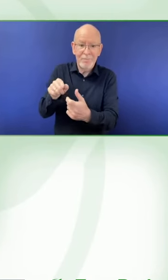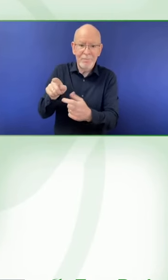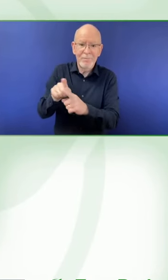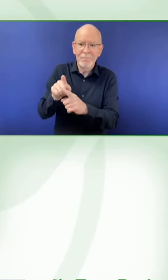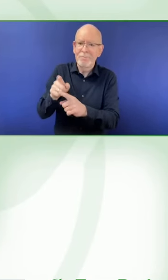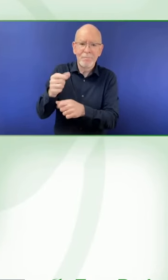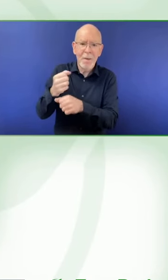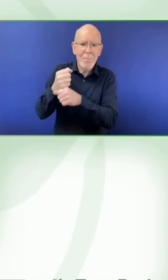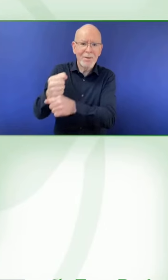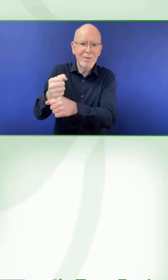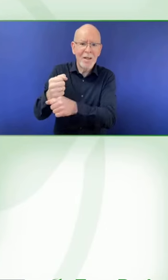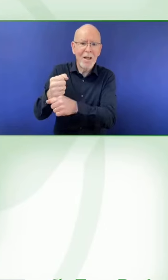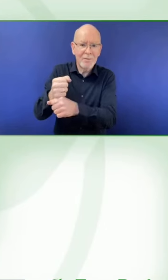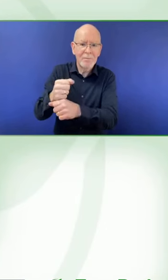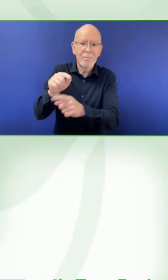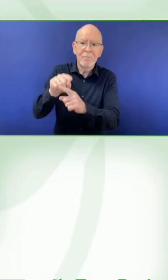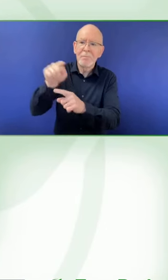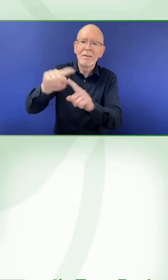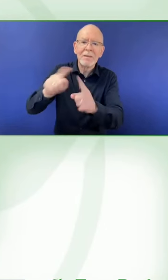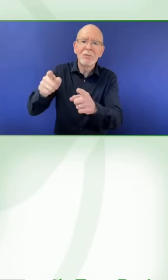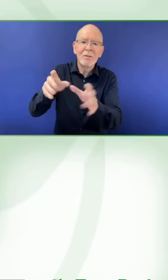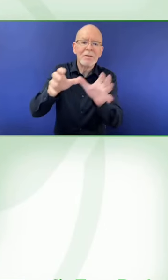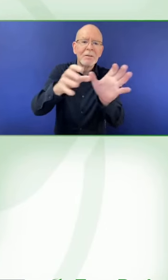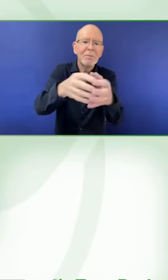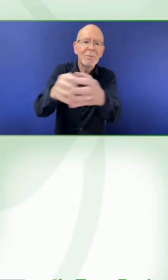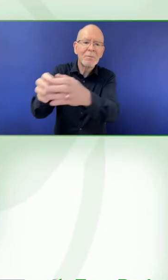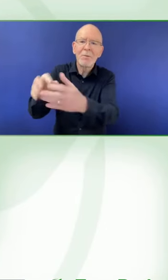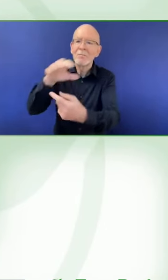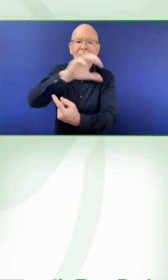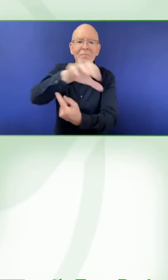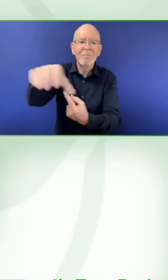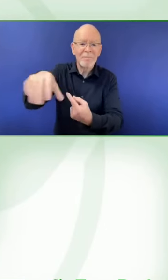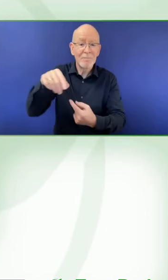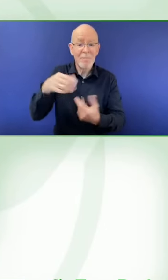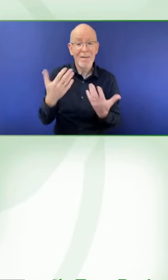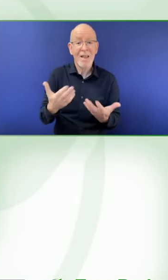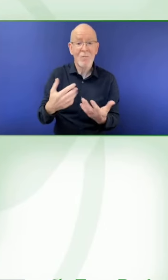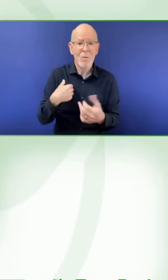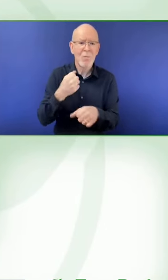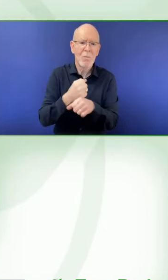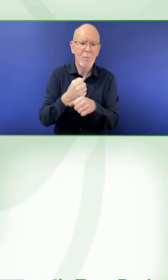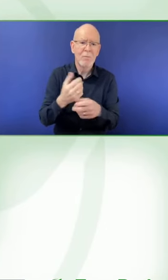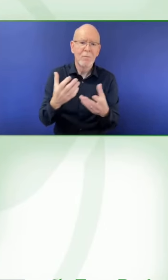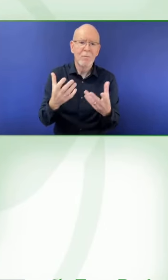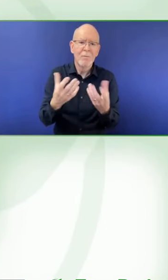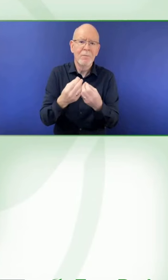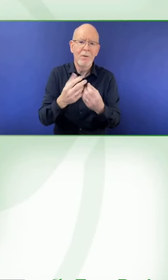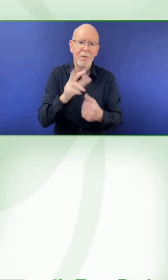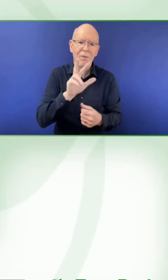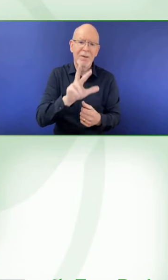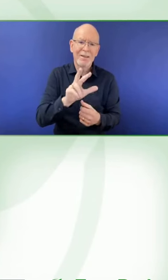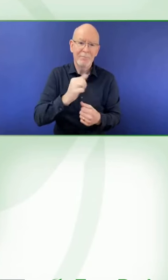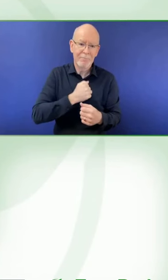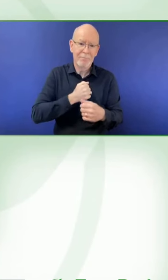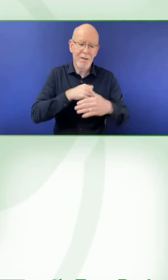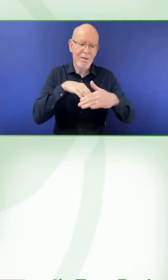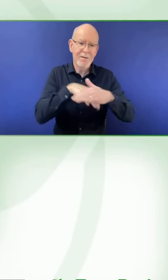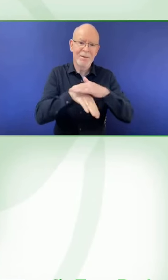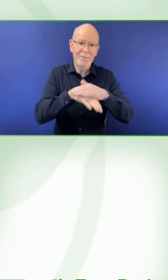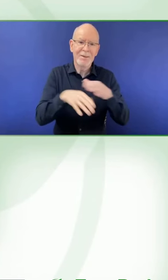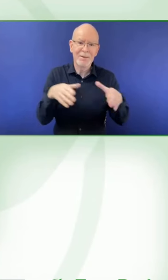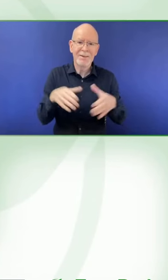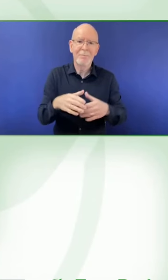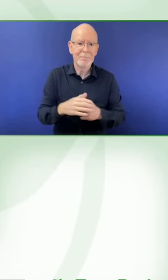things. You know, you've got manuals, but you've also got video instructions. You've got champions programs. You've got embedding in your tech capability